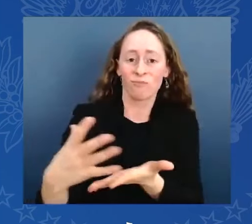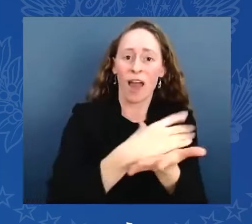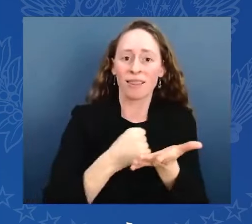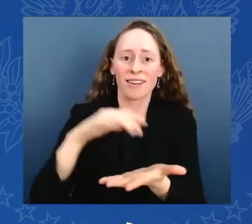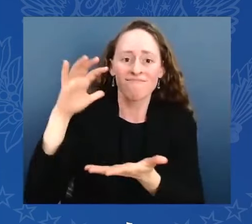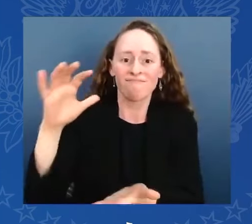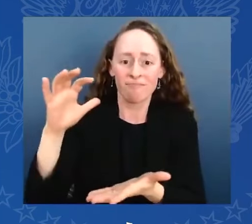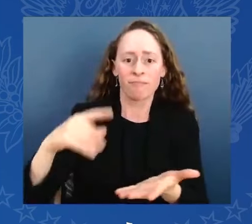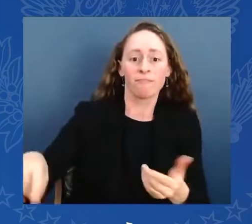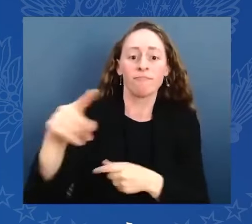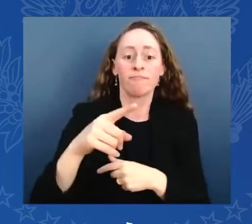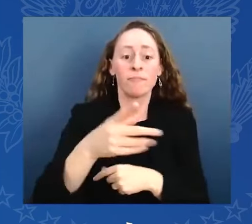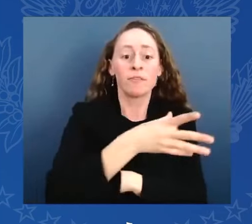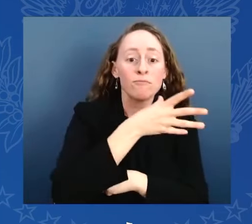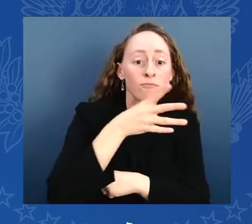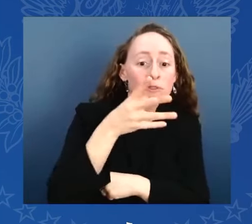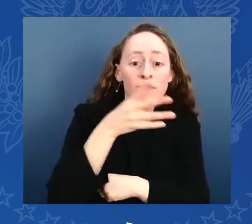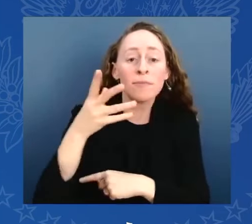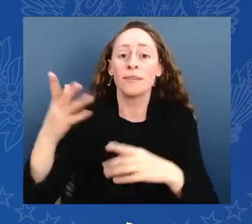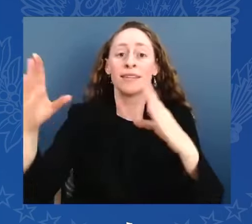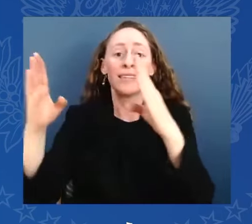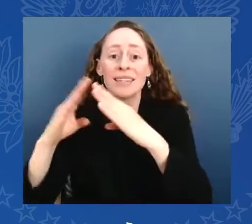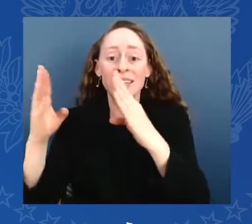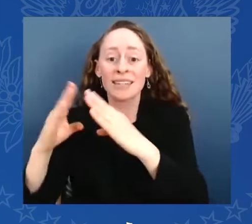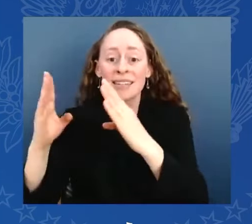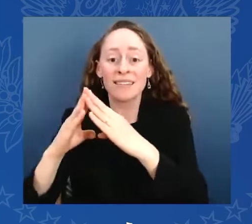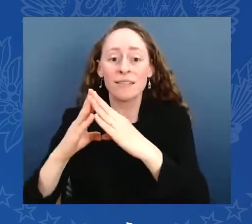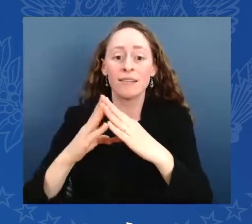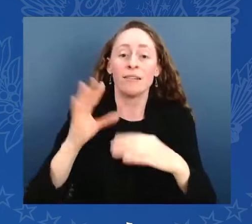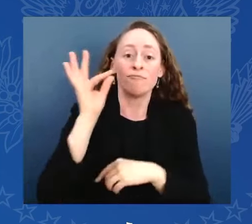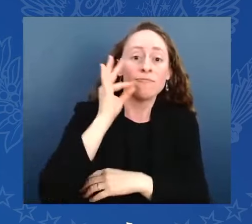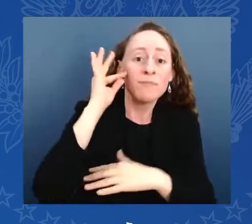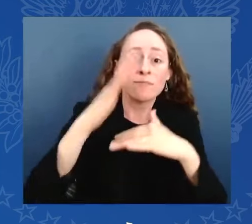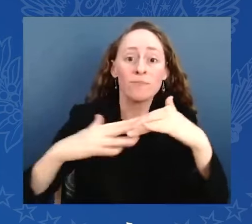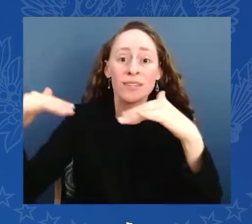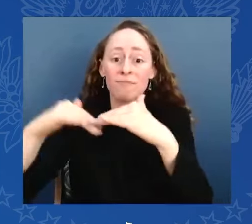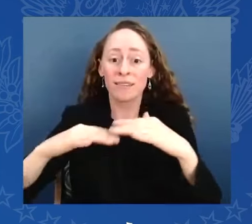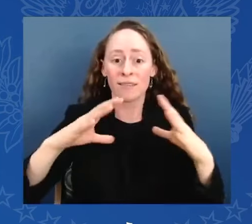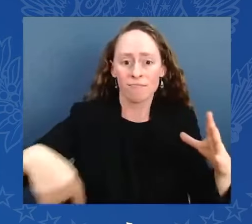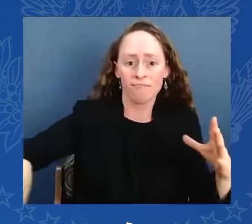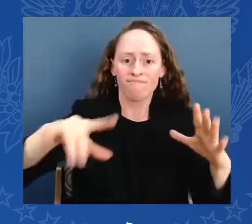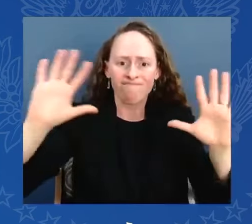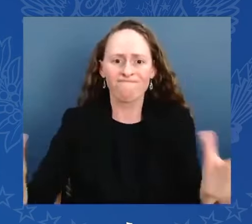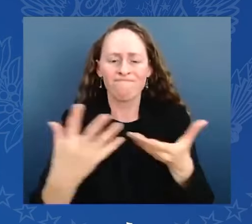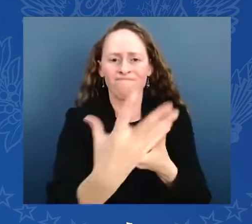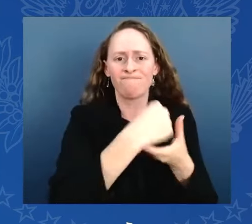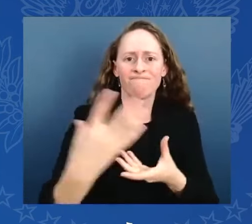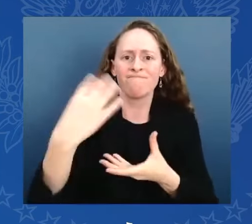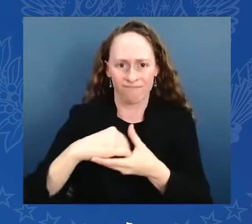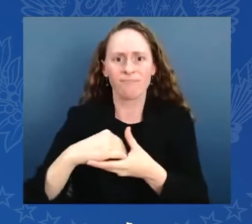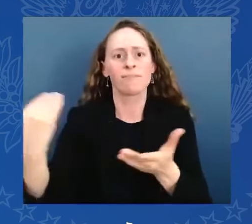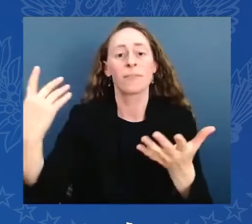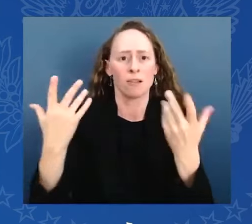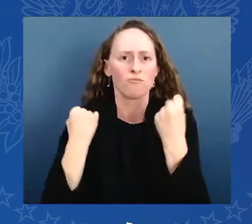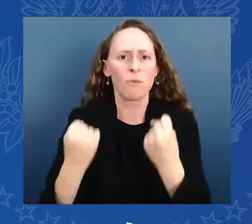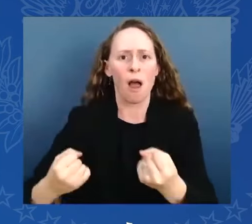Manufacturing has come back to America. We're leading the world again in chips and science and innovation. We finally beat